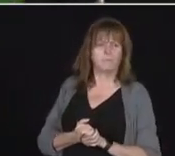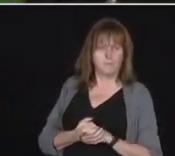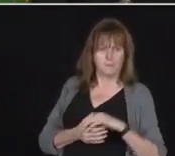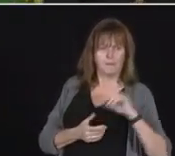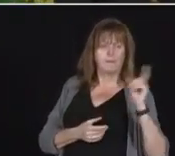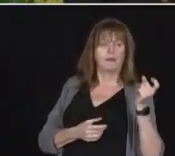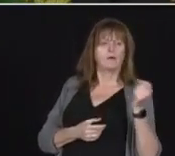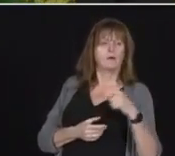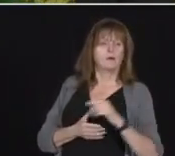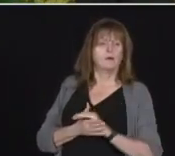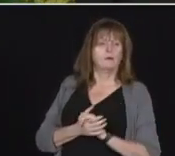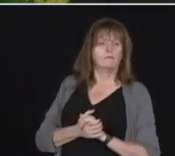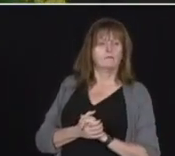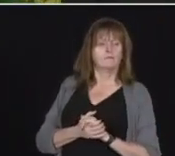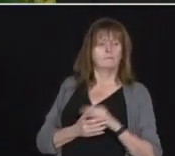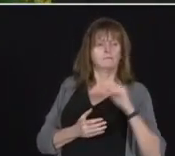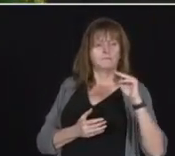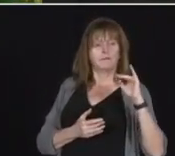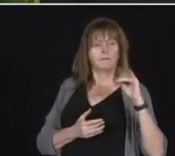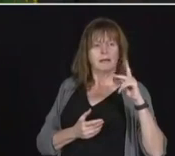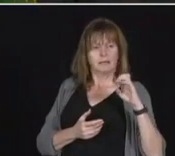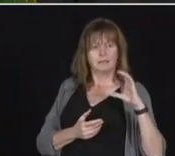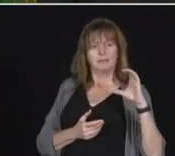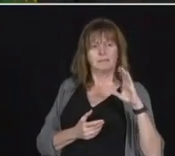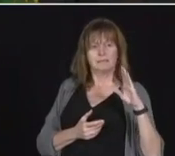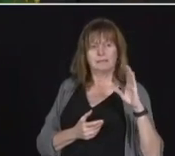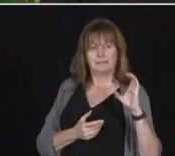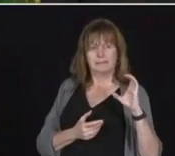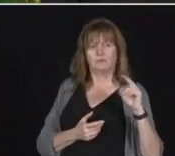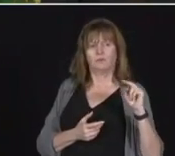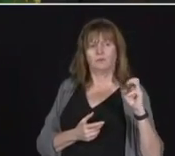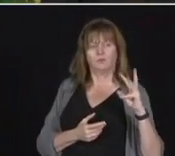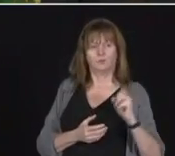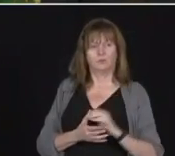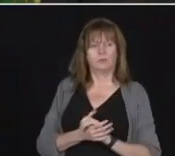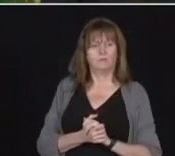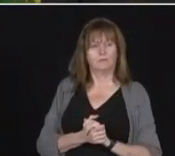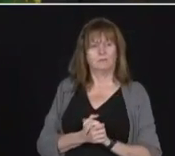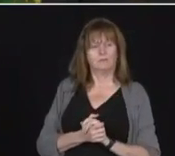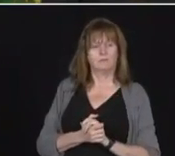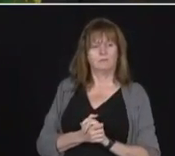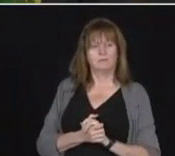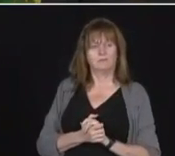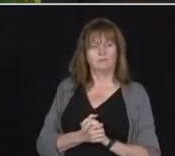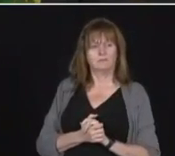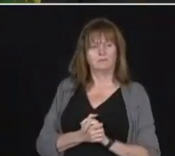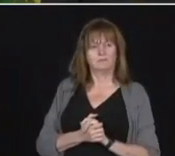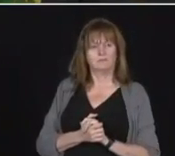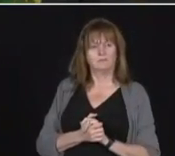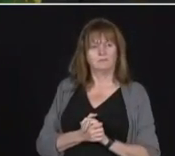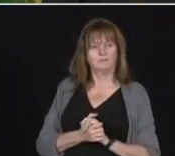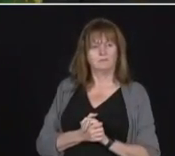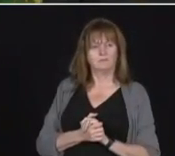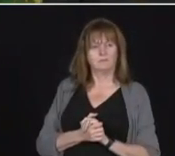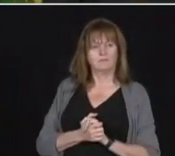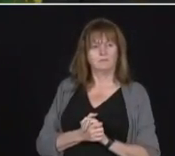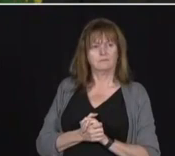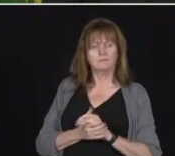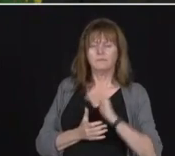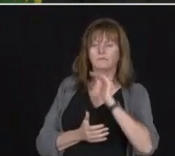Mike from CBC News. Please go ahead. Hi, first question for the premier.